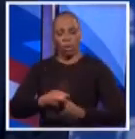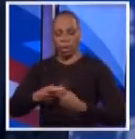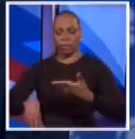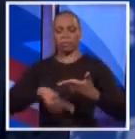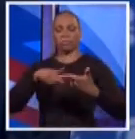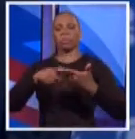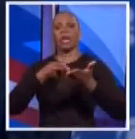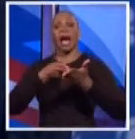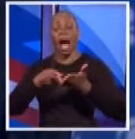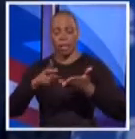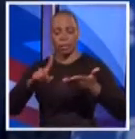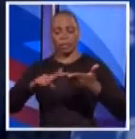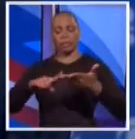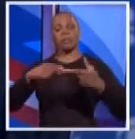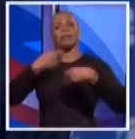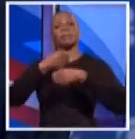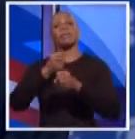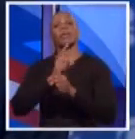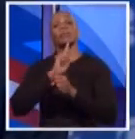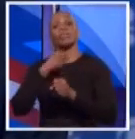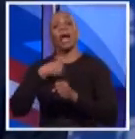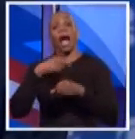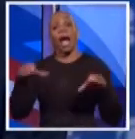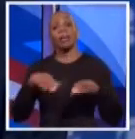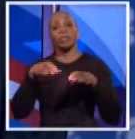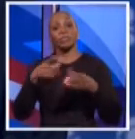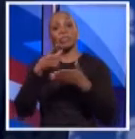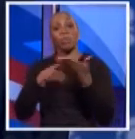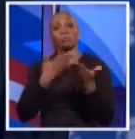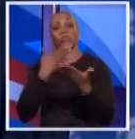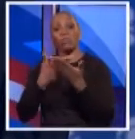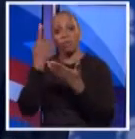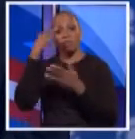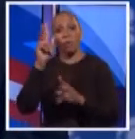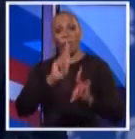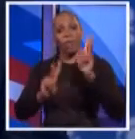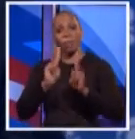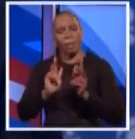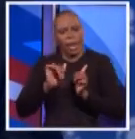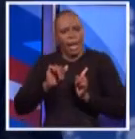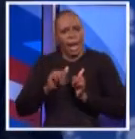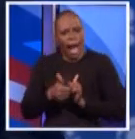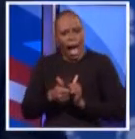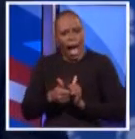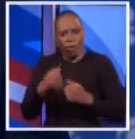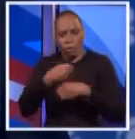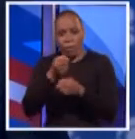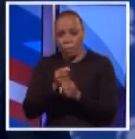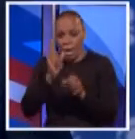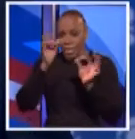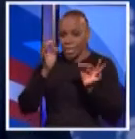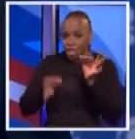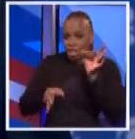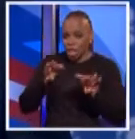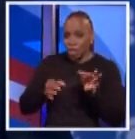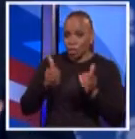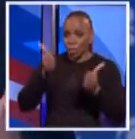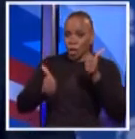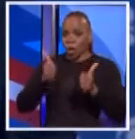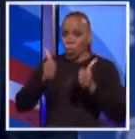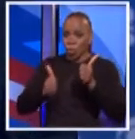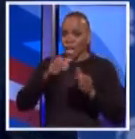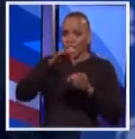It has been about making sure that I do the people's business. And I think the only way you can make a judgment on which candidate to support